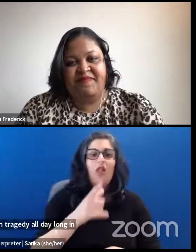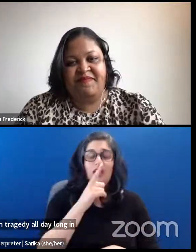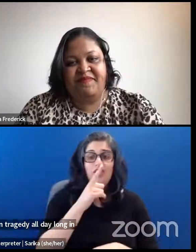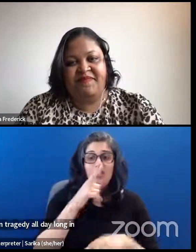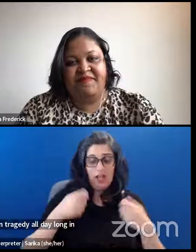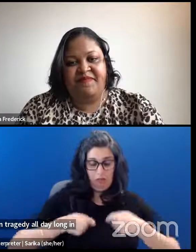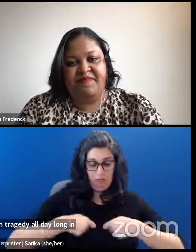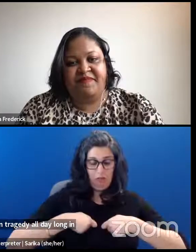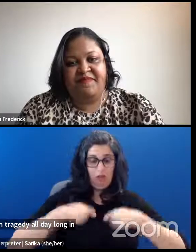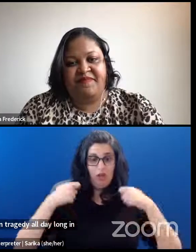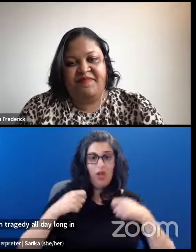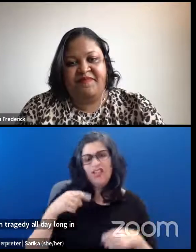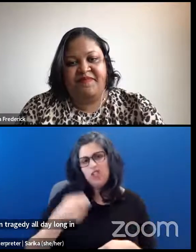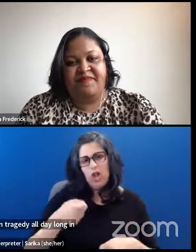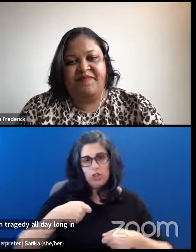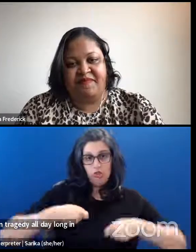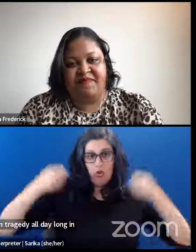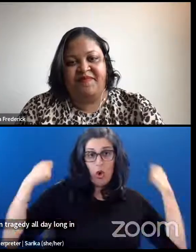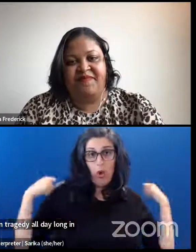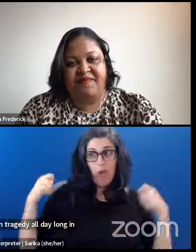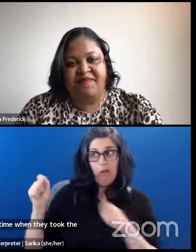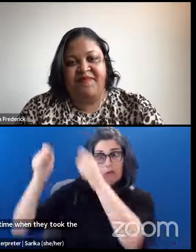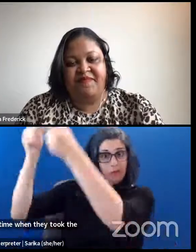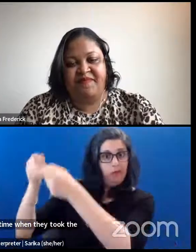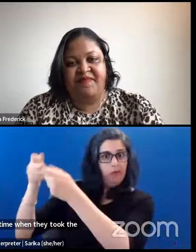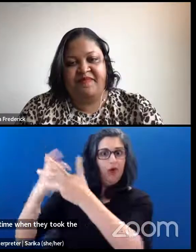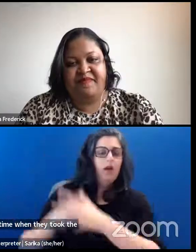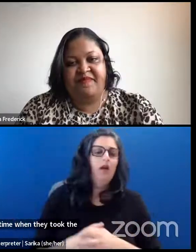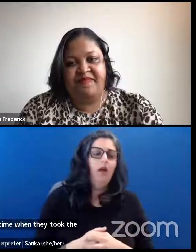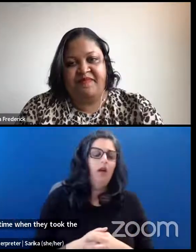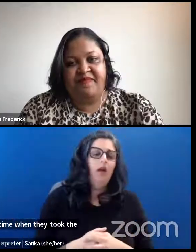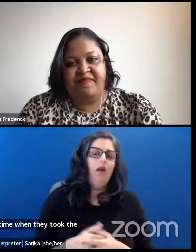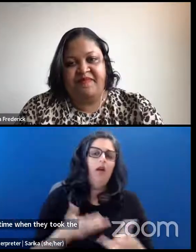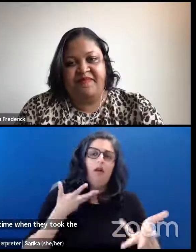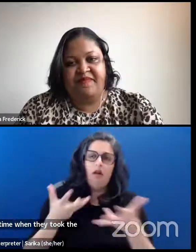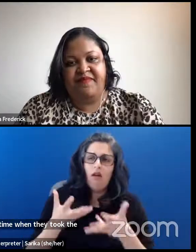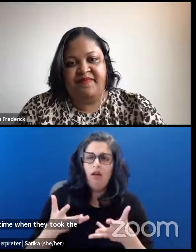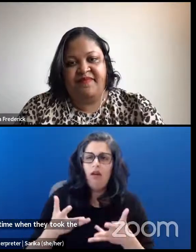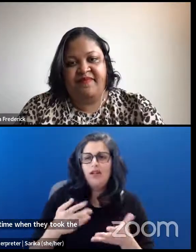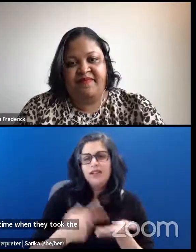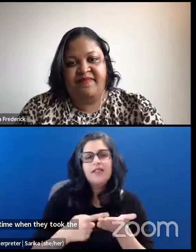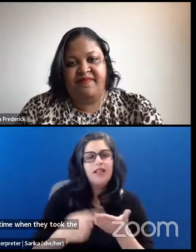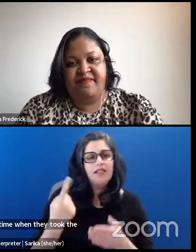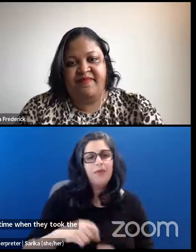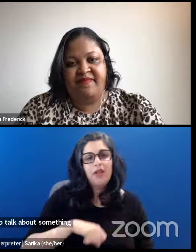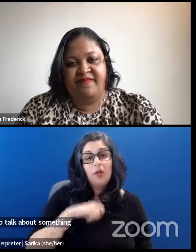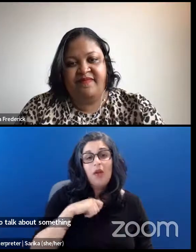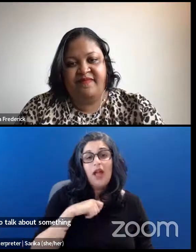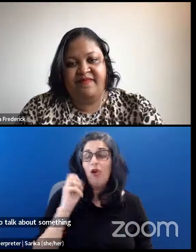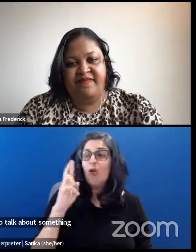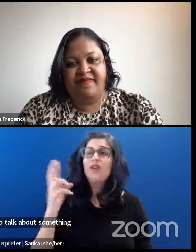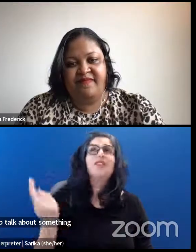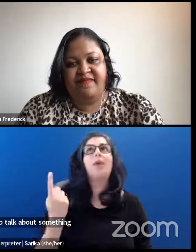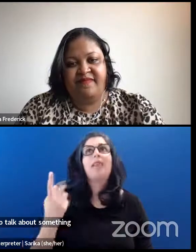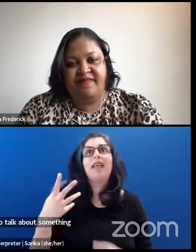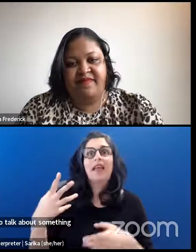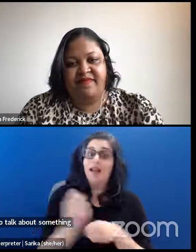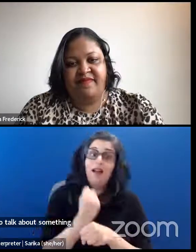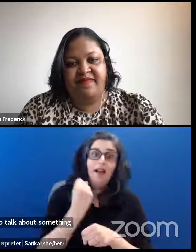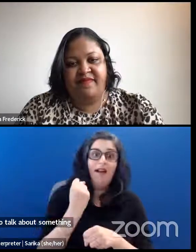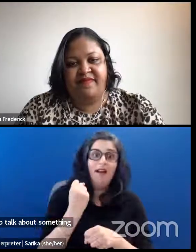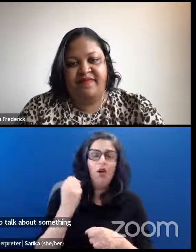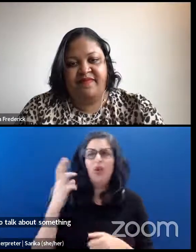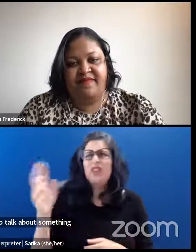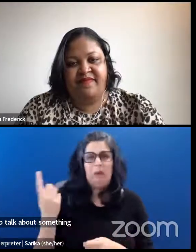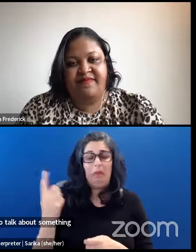off and there was an opportunity to talk about something they feel really proud of and was a triumph and something that keeps them up at night, all of a